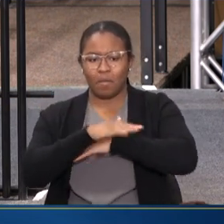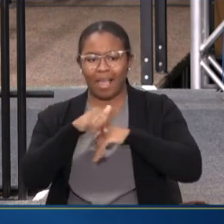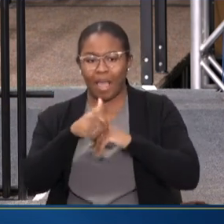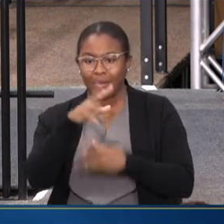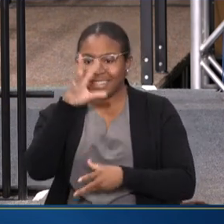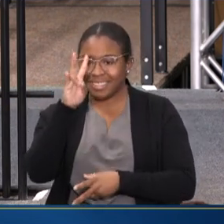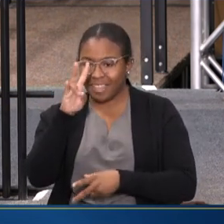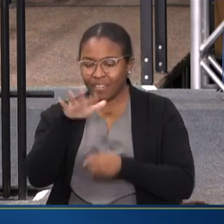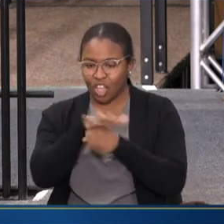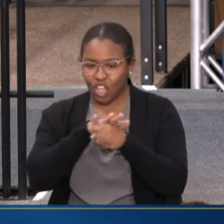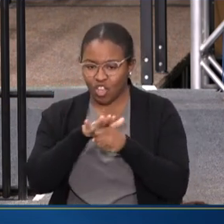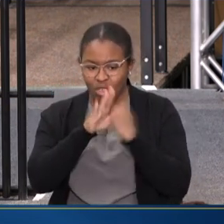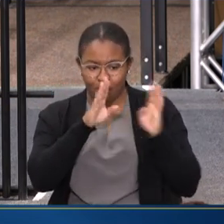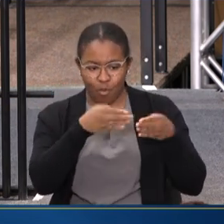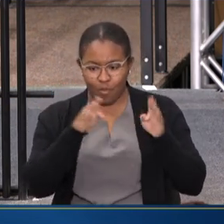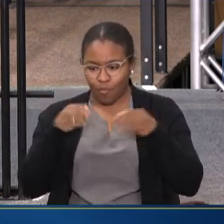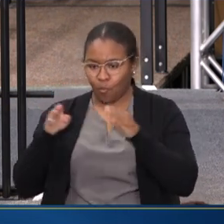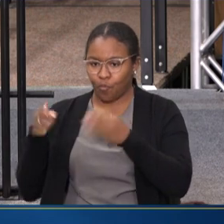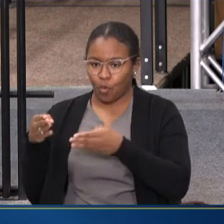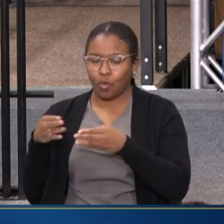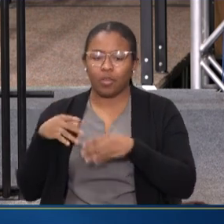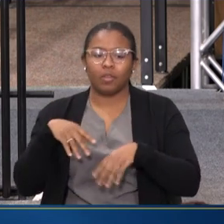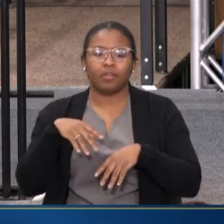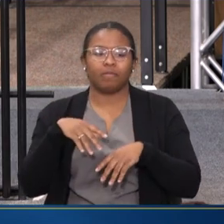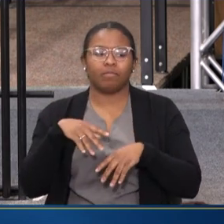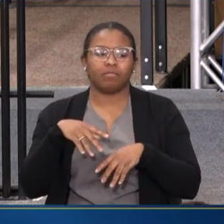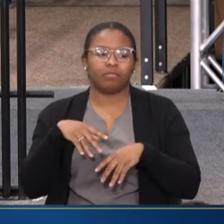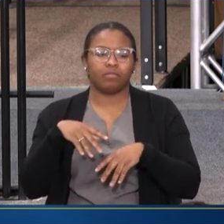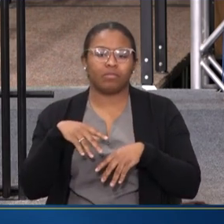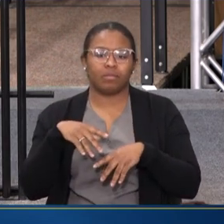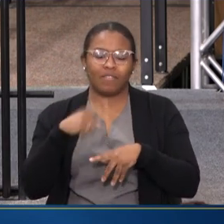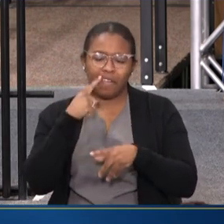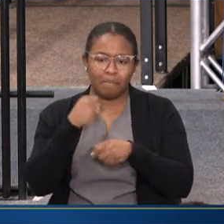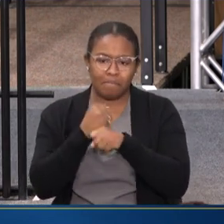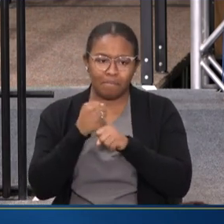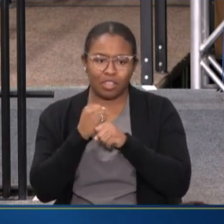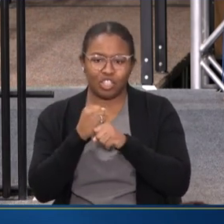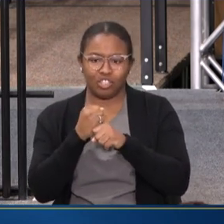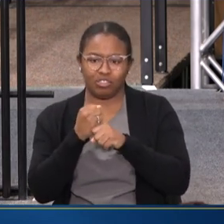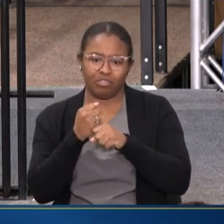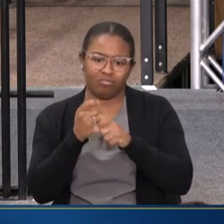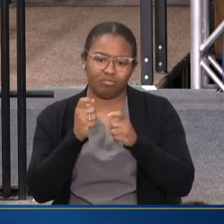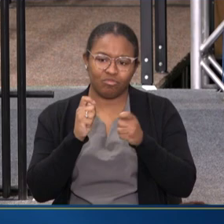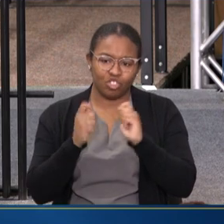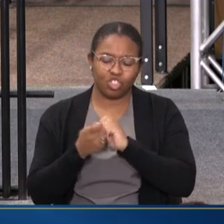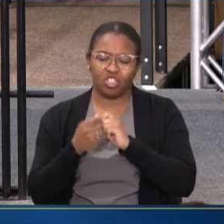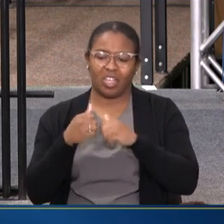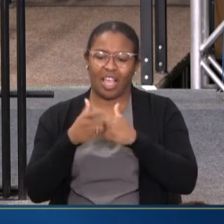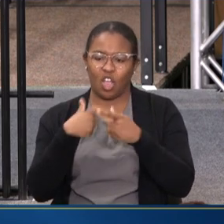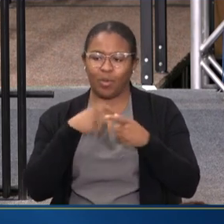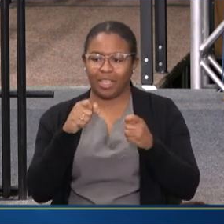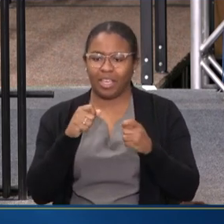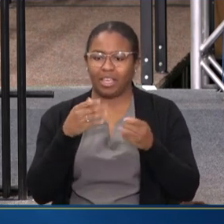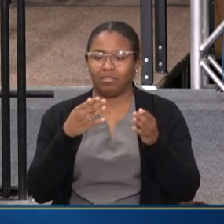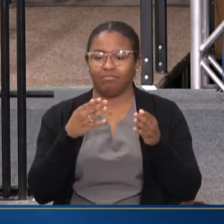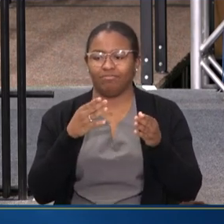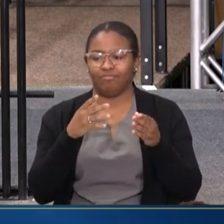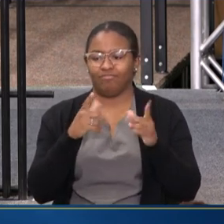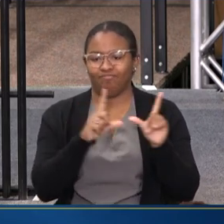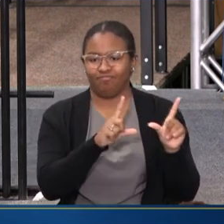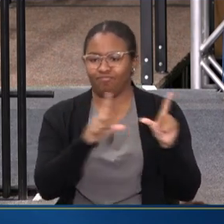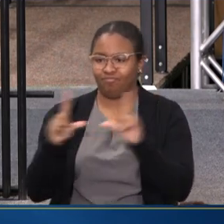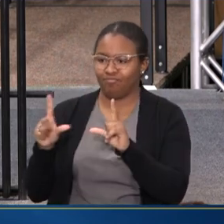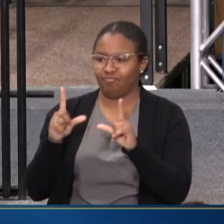SEVEN AREAS OF FOCUS IN TERMS OF MAKING CHANGE AND SEEING HOW WE CAN ALTER THE CURRENT STATE OF